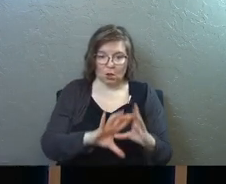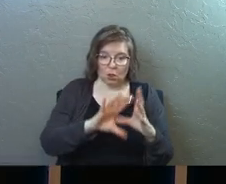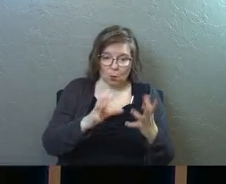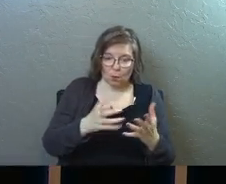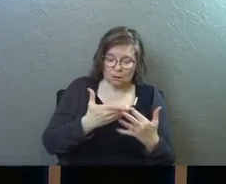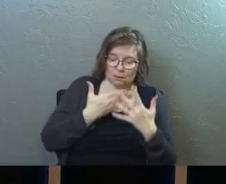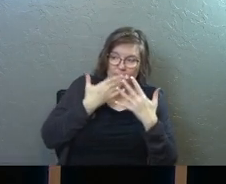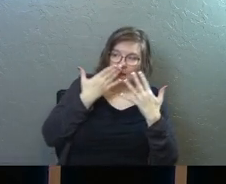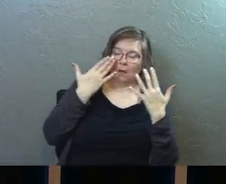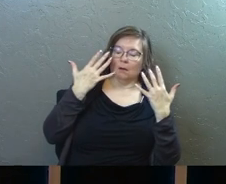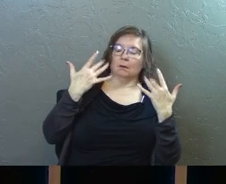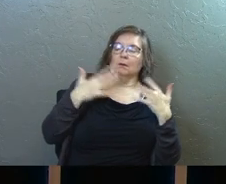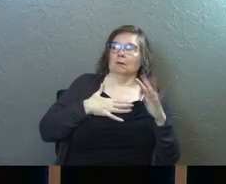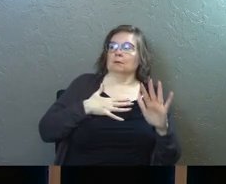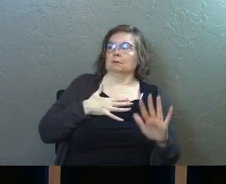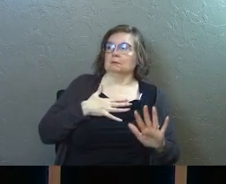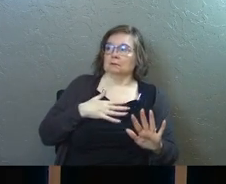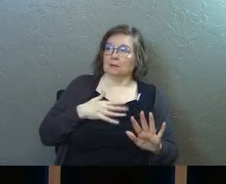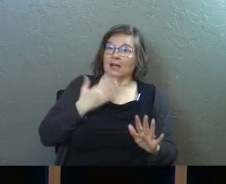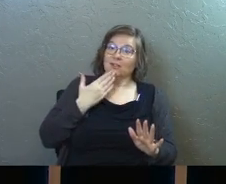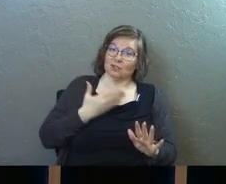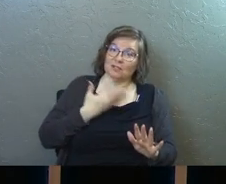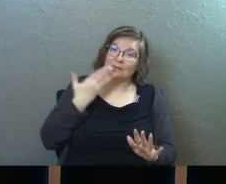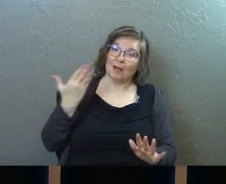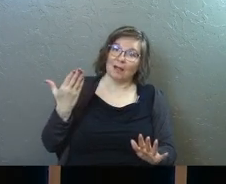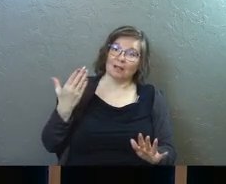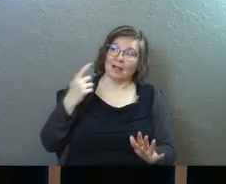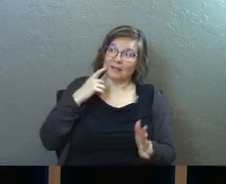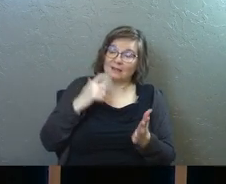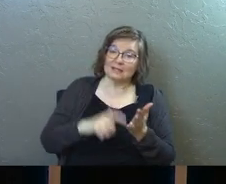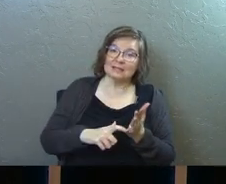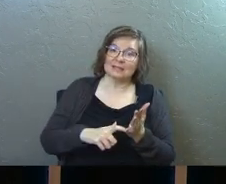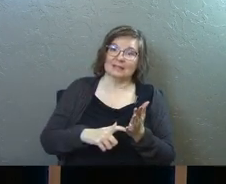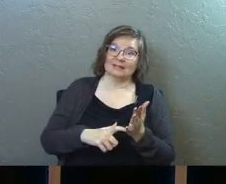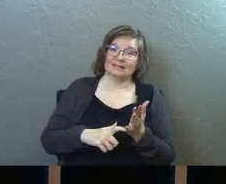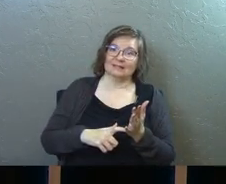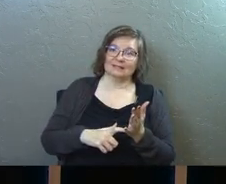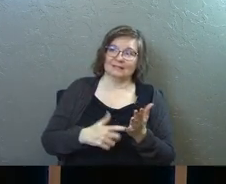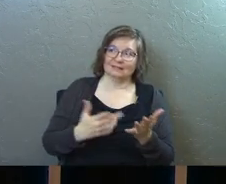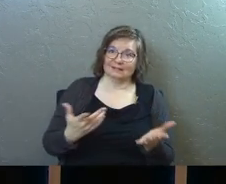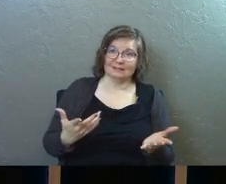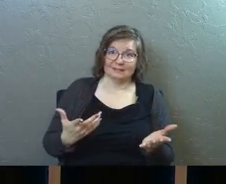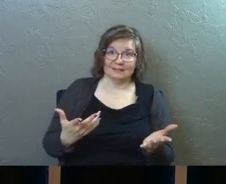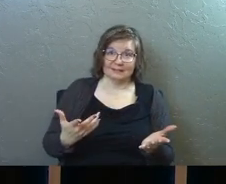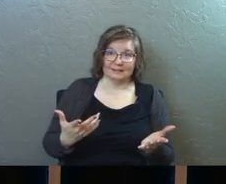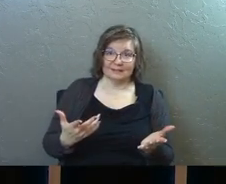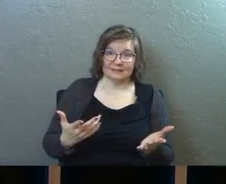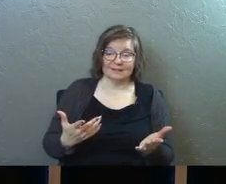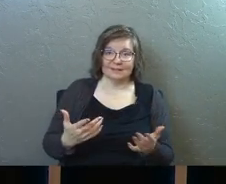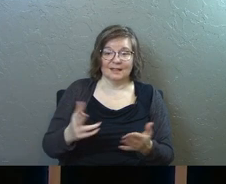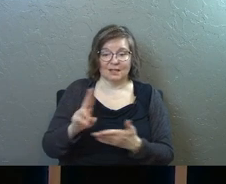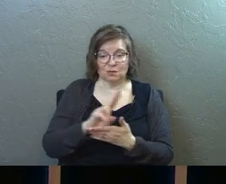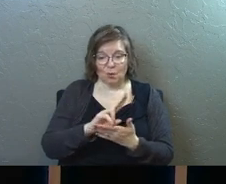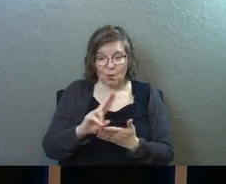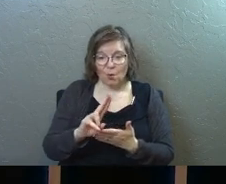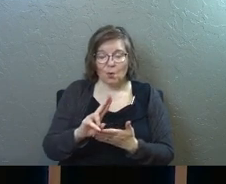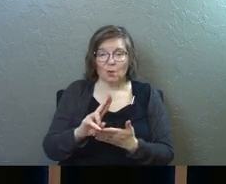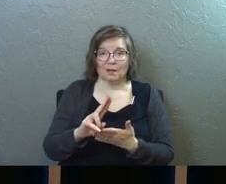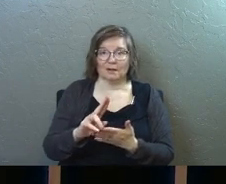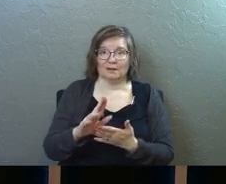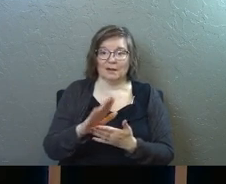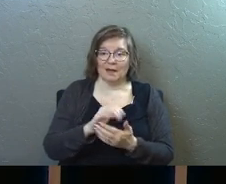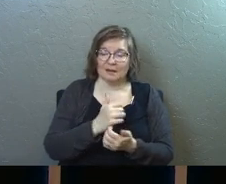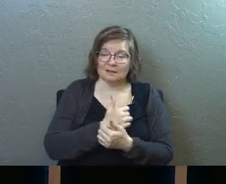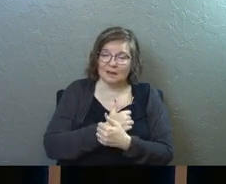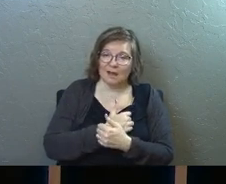smells us and it's a good smell it's holy and it's sacred